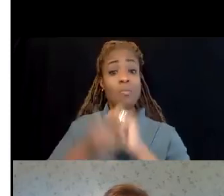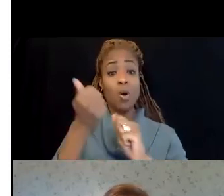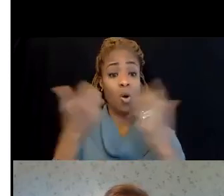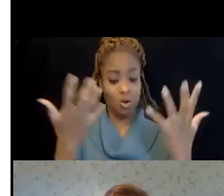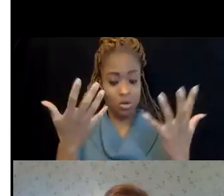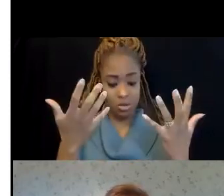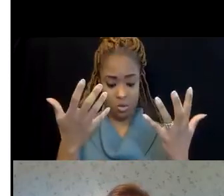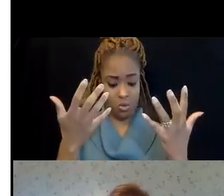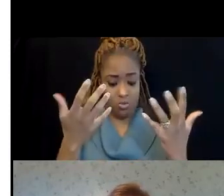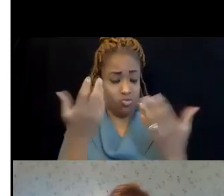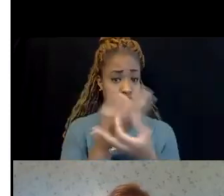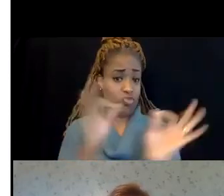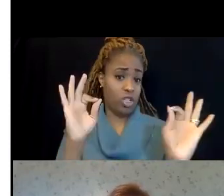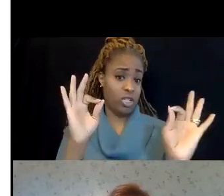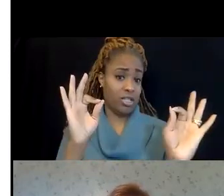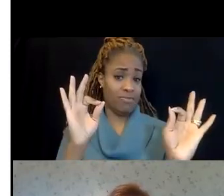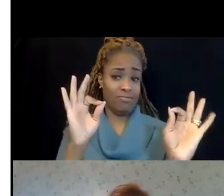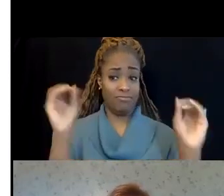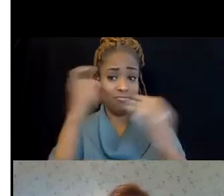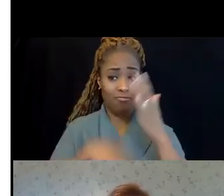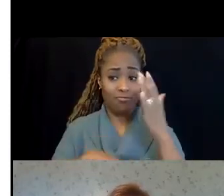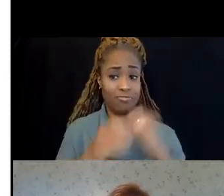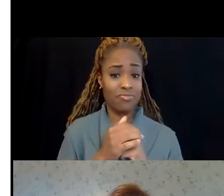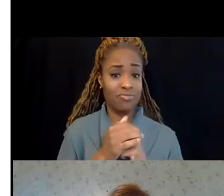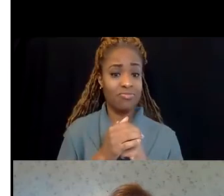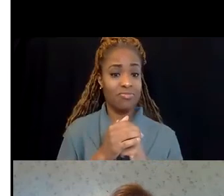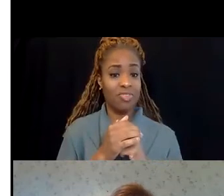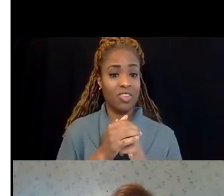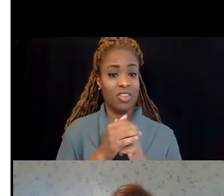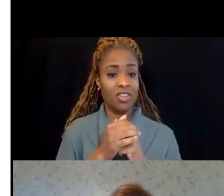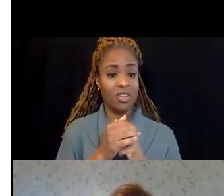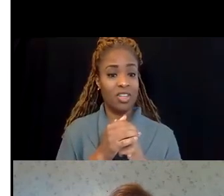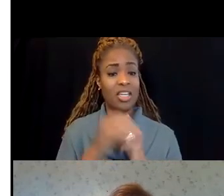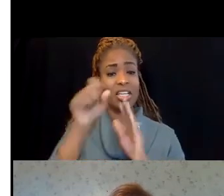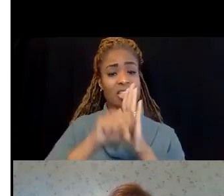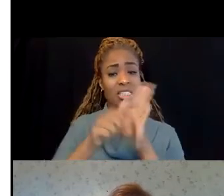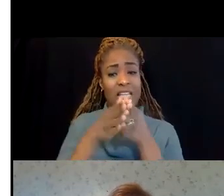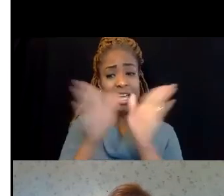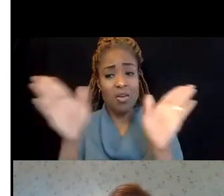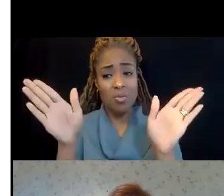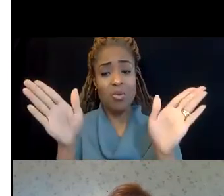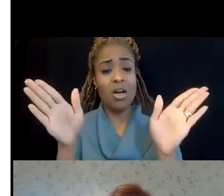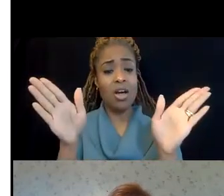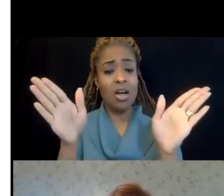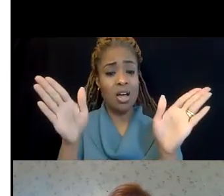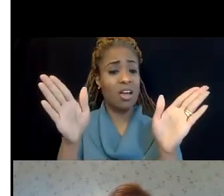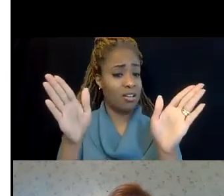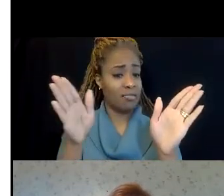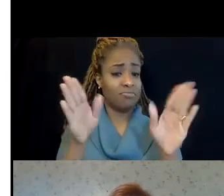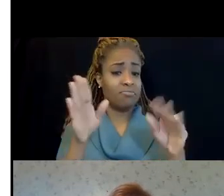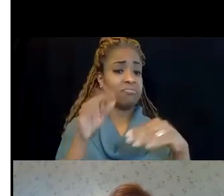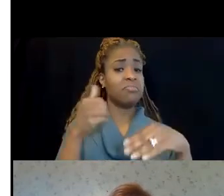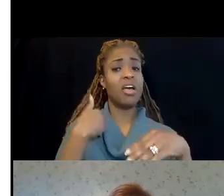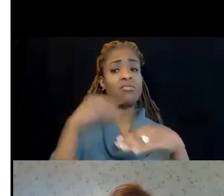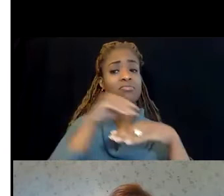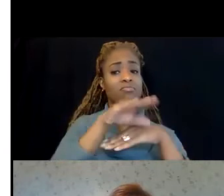at no charge. So it's statewide. So They have consultation services,